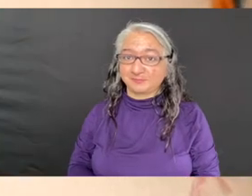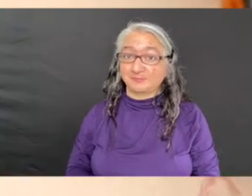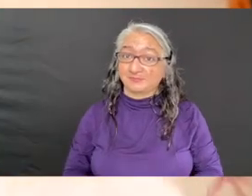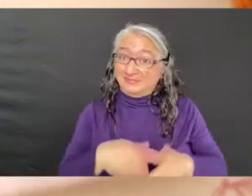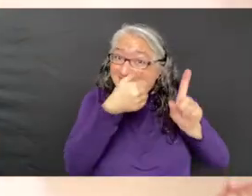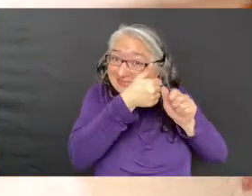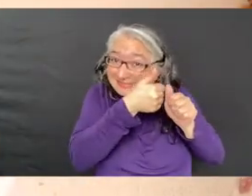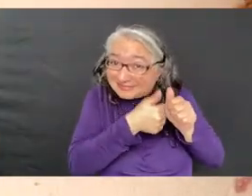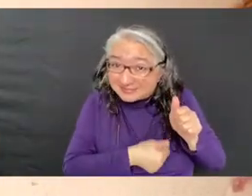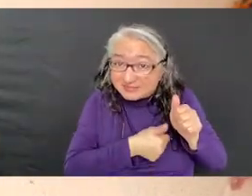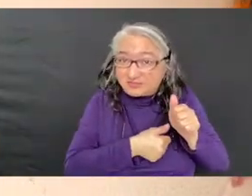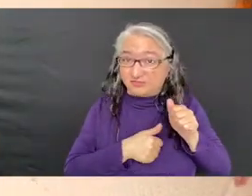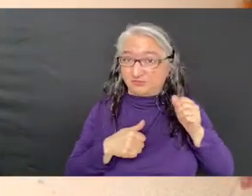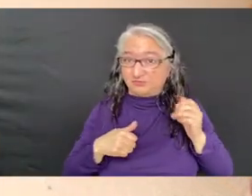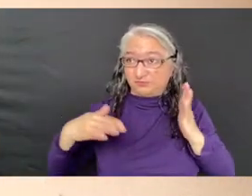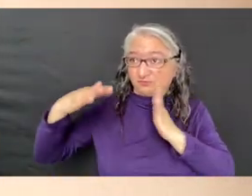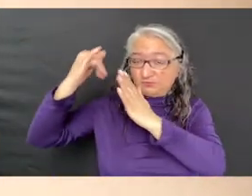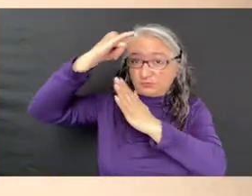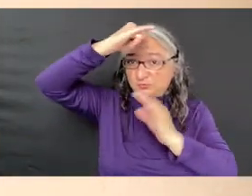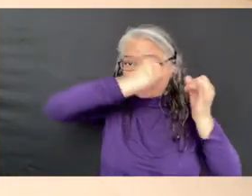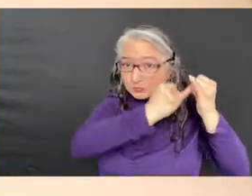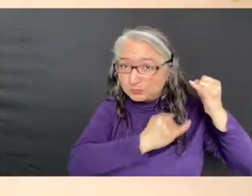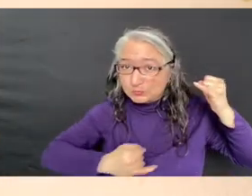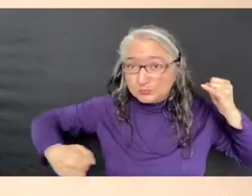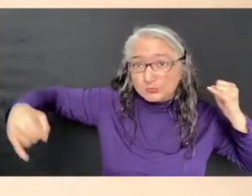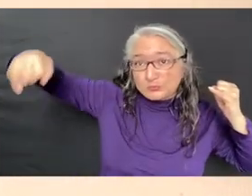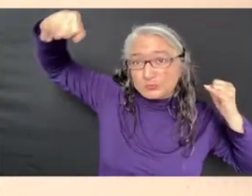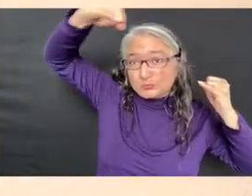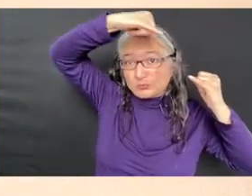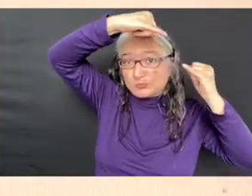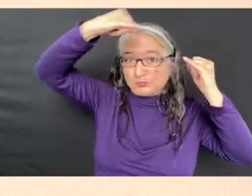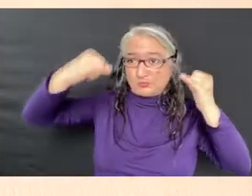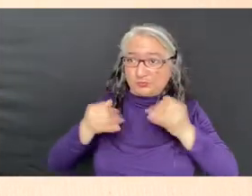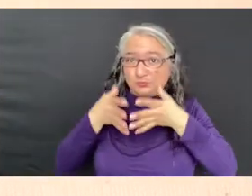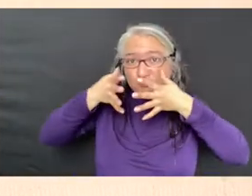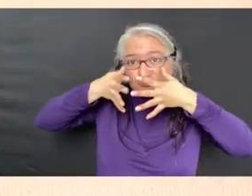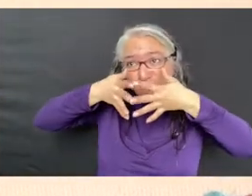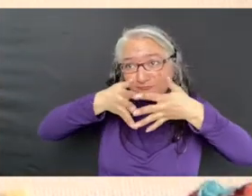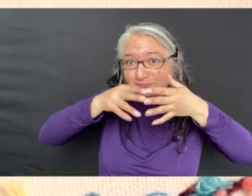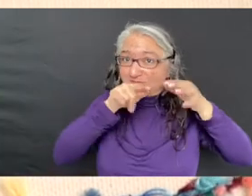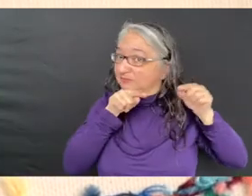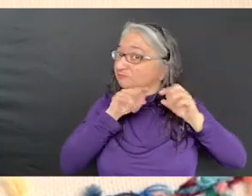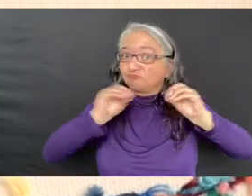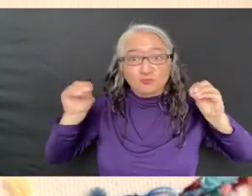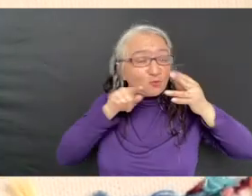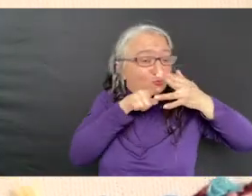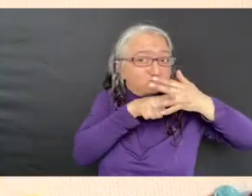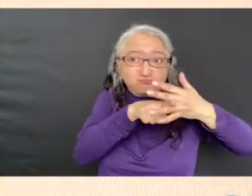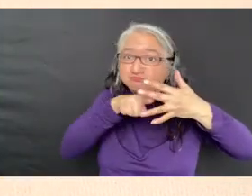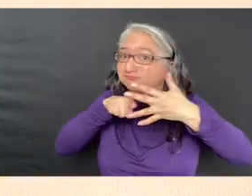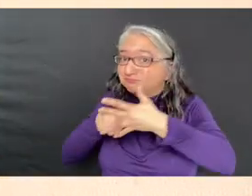thread is knotted around the perimeter, and the threads on the other side, the front of the piece, are woven